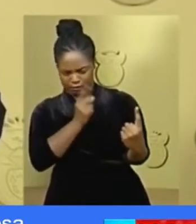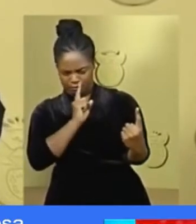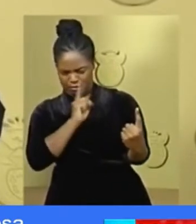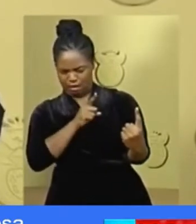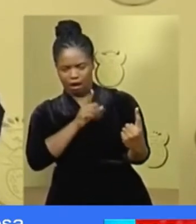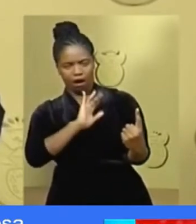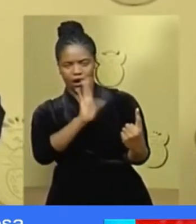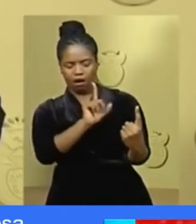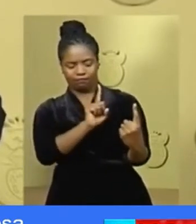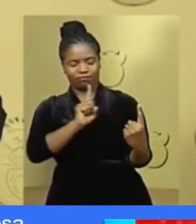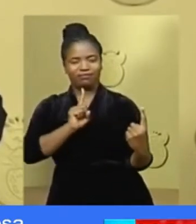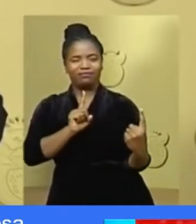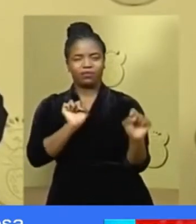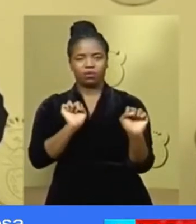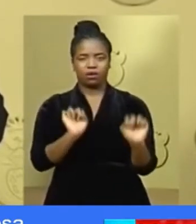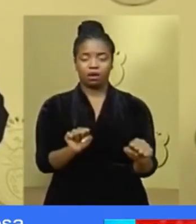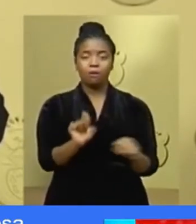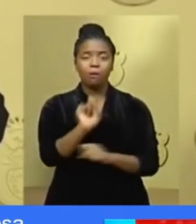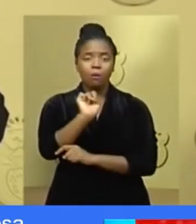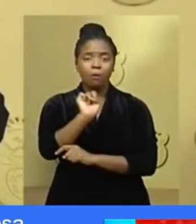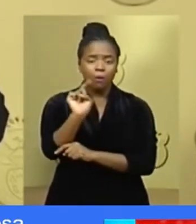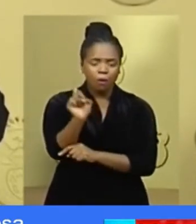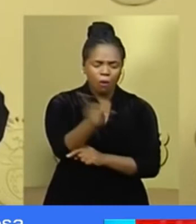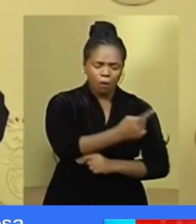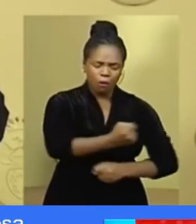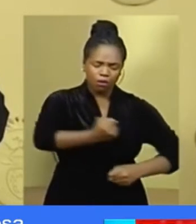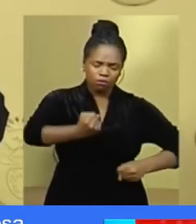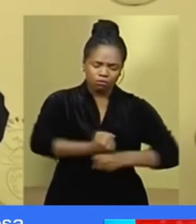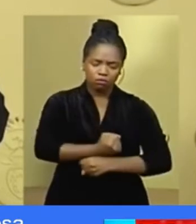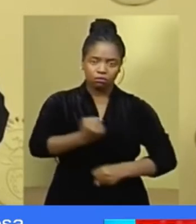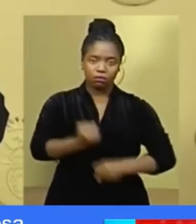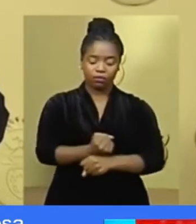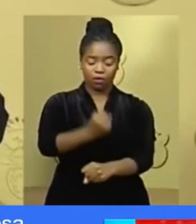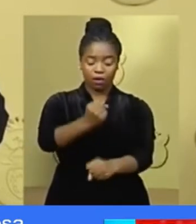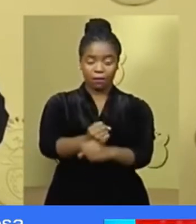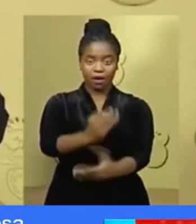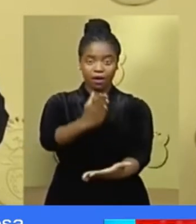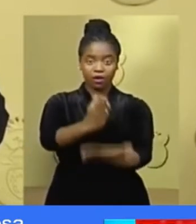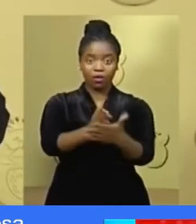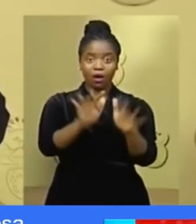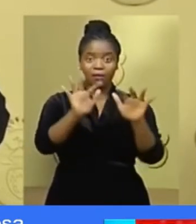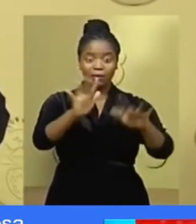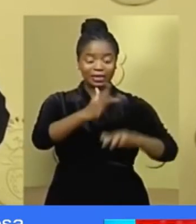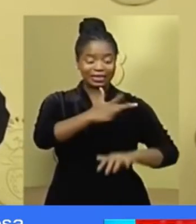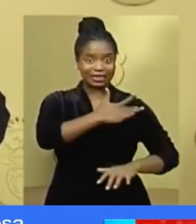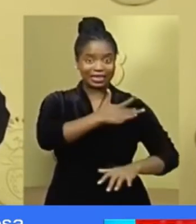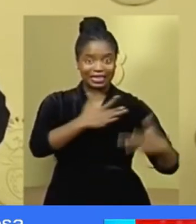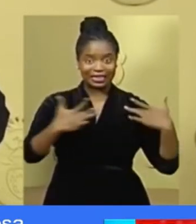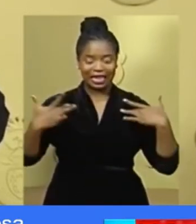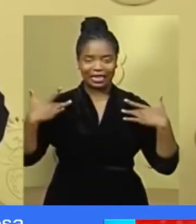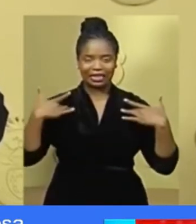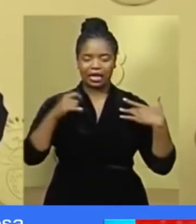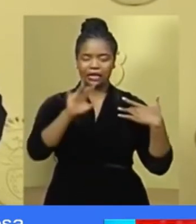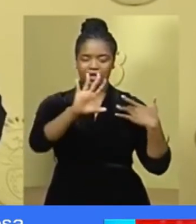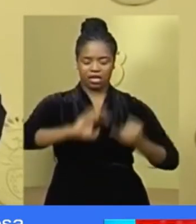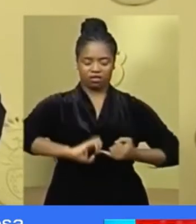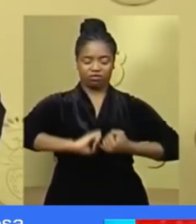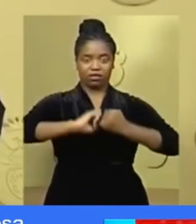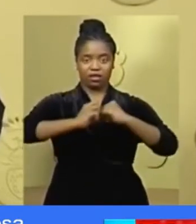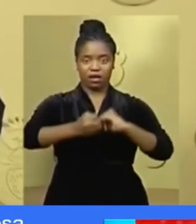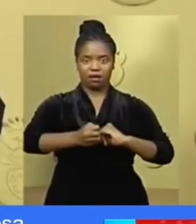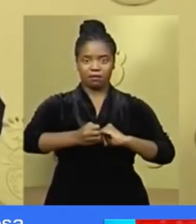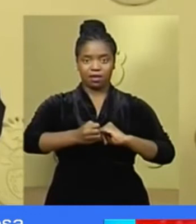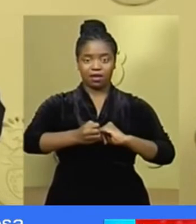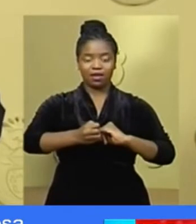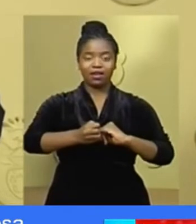Everyone must do everything within their means to avoid contact with other people. Staying at